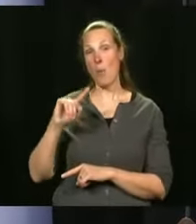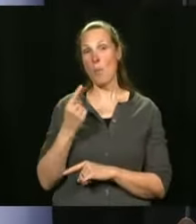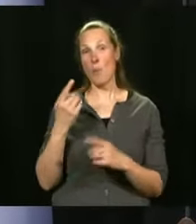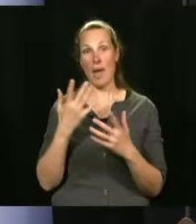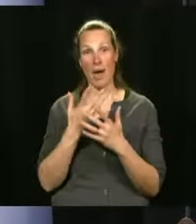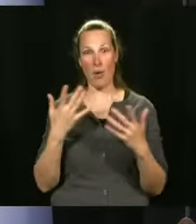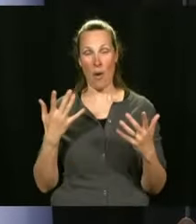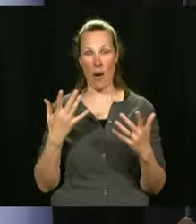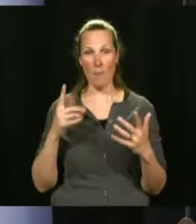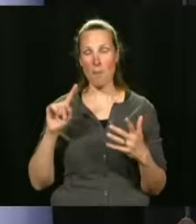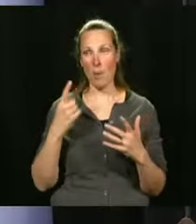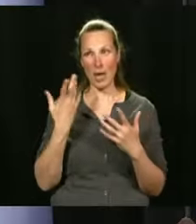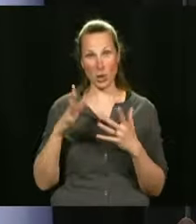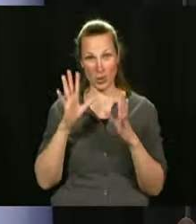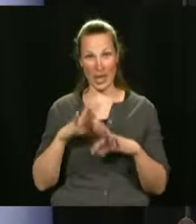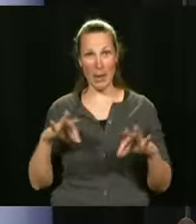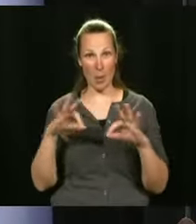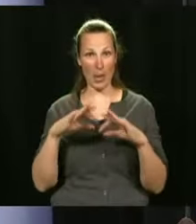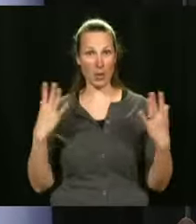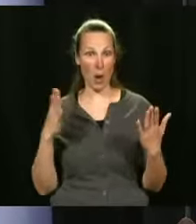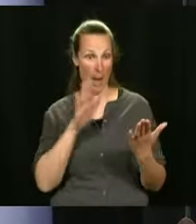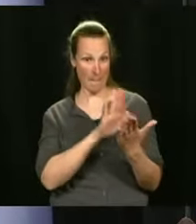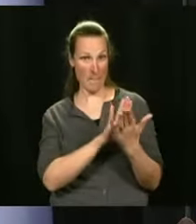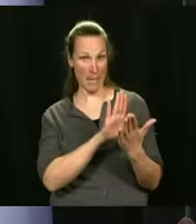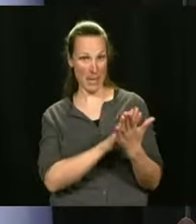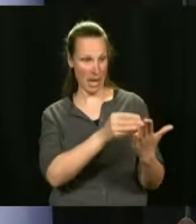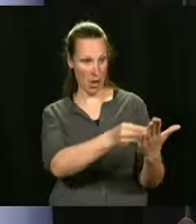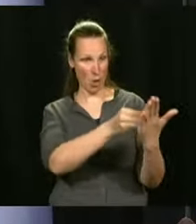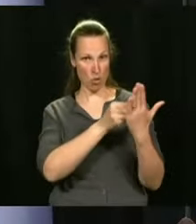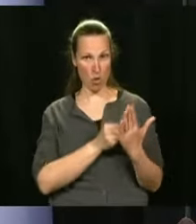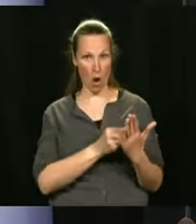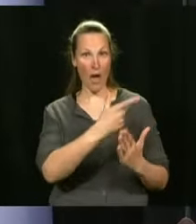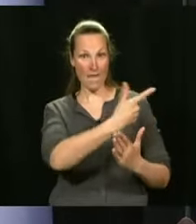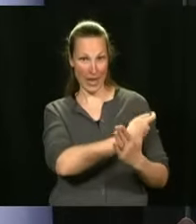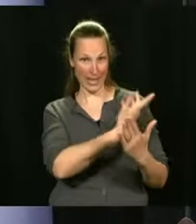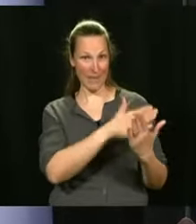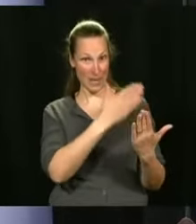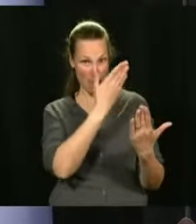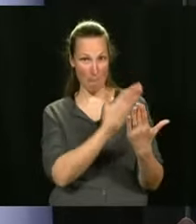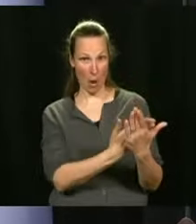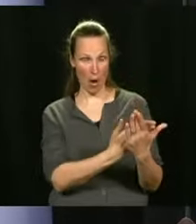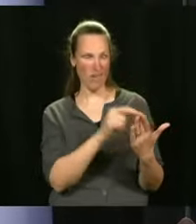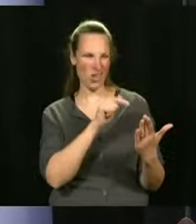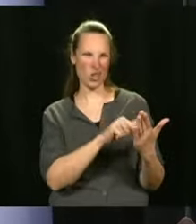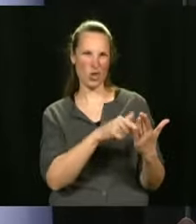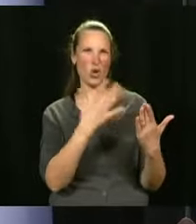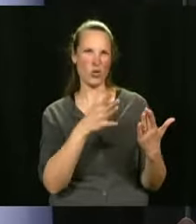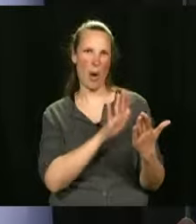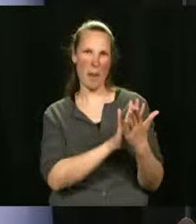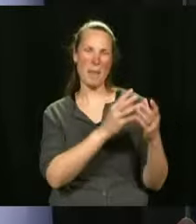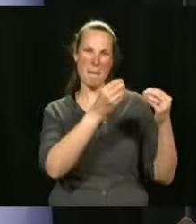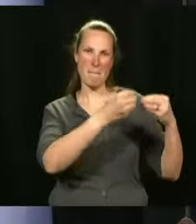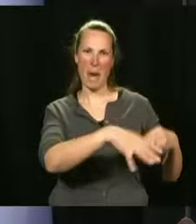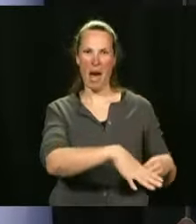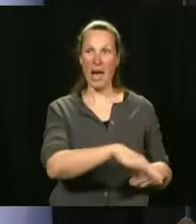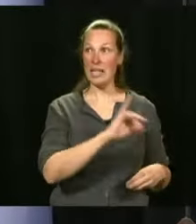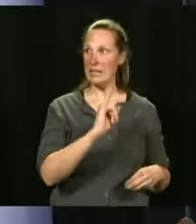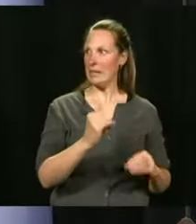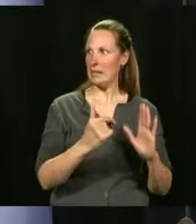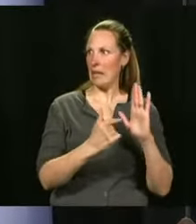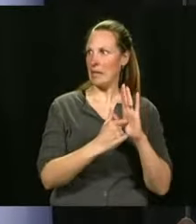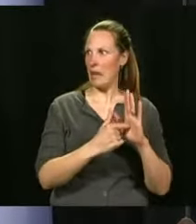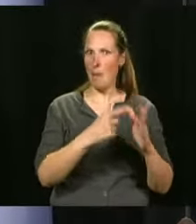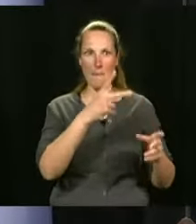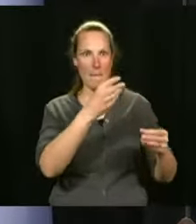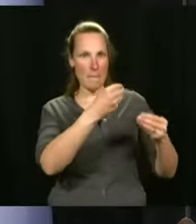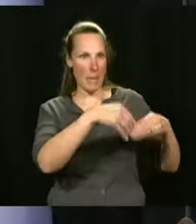to be able to convert a paper document that we can lose because there are some people. I often heard, what happens? I lost my paper.